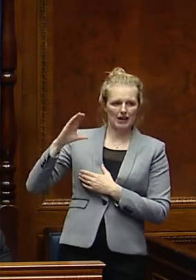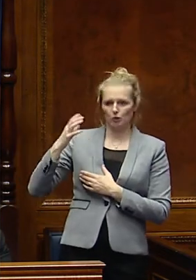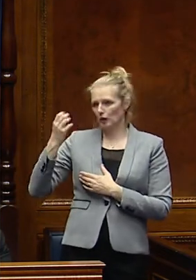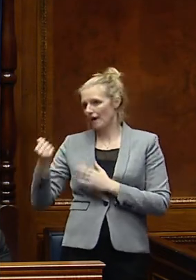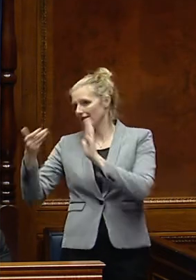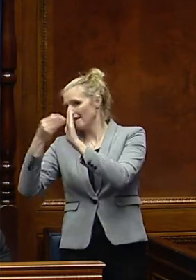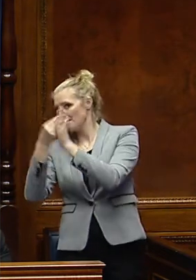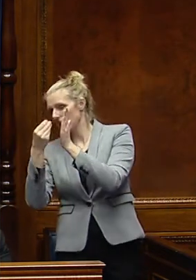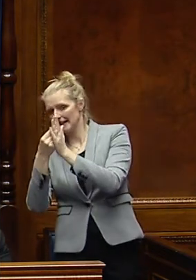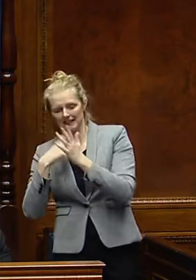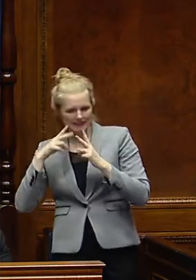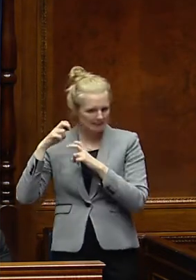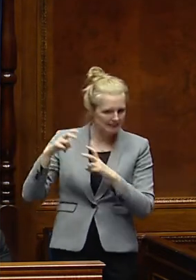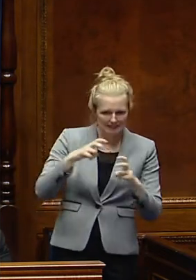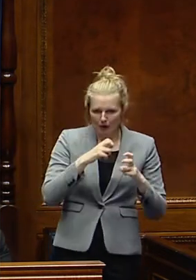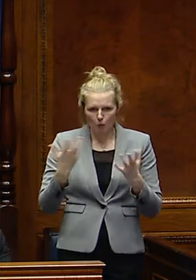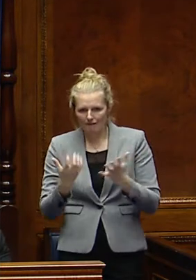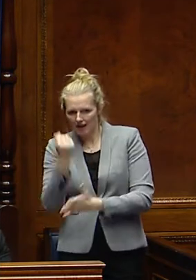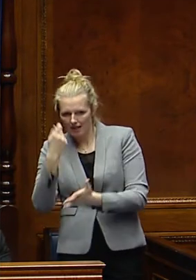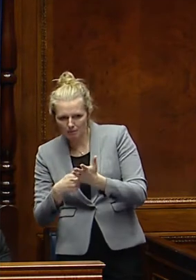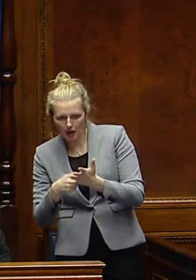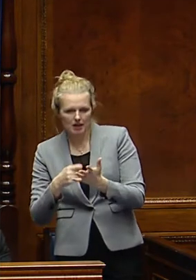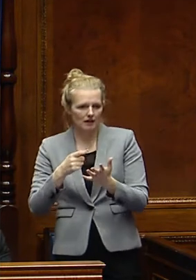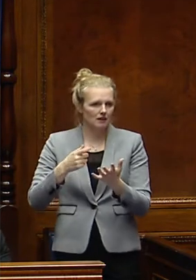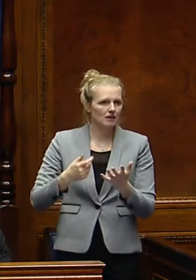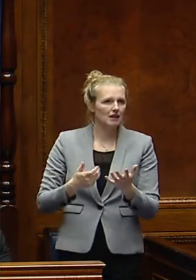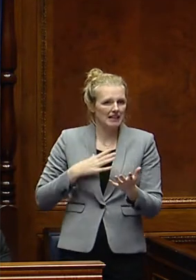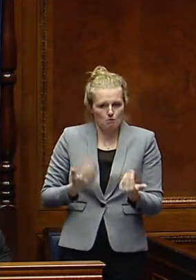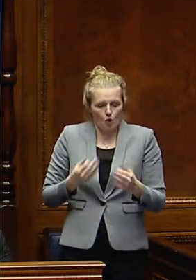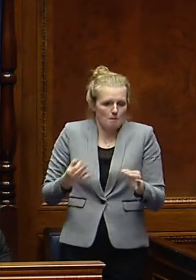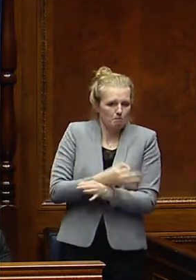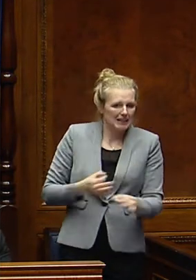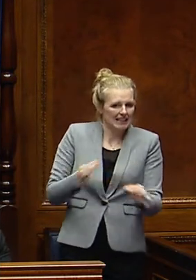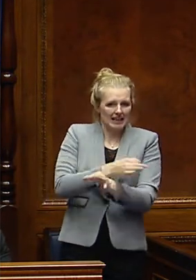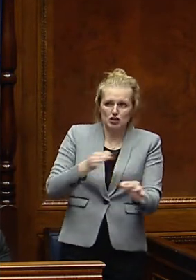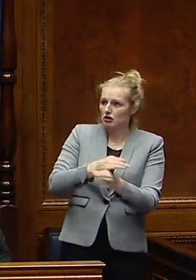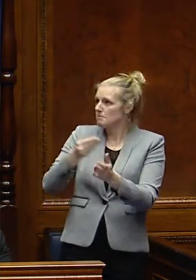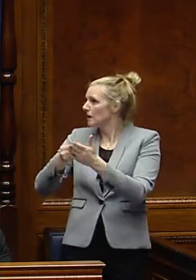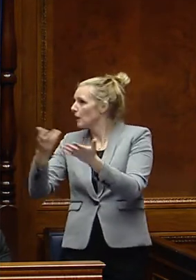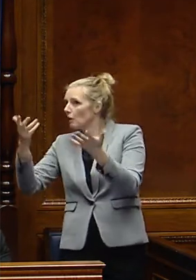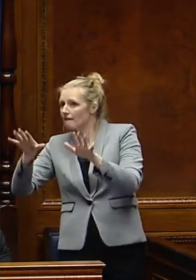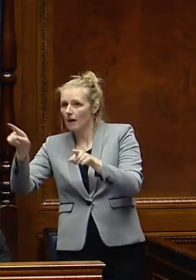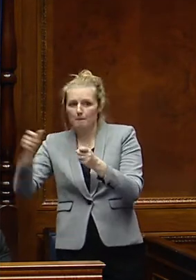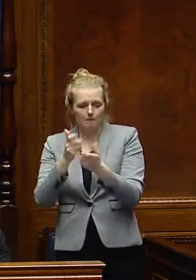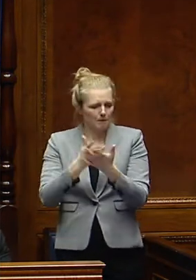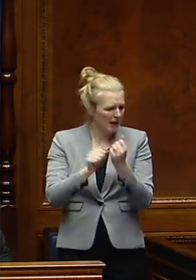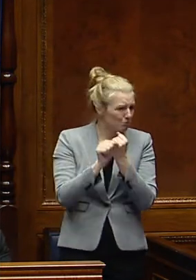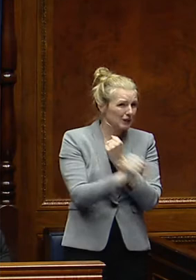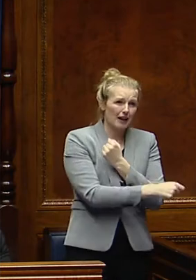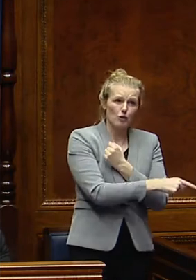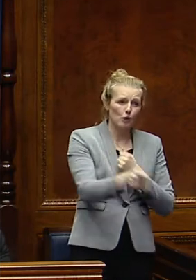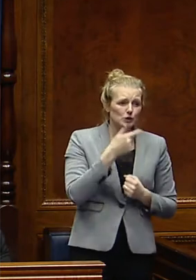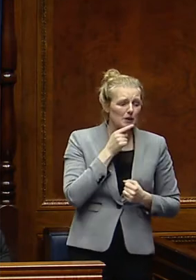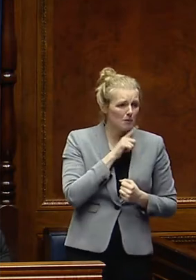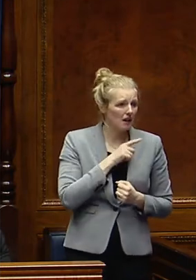want to look at in the time ahead in terms of looking at further mitigations that we can mitigate to protect the most vulnerable.